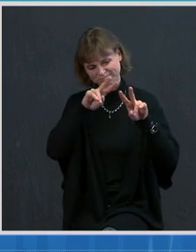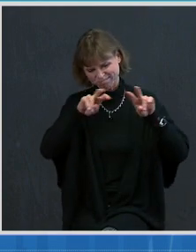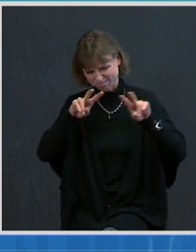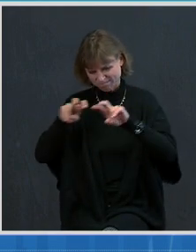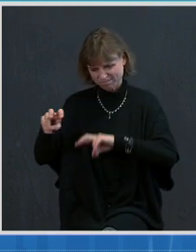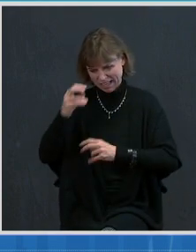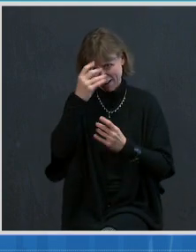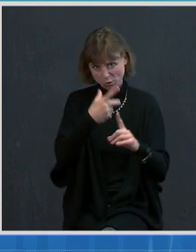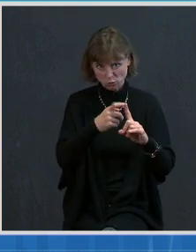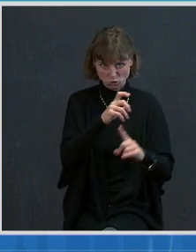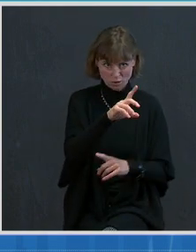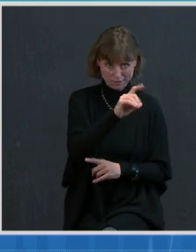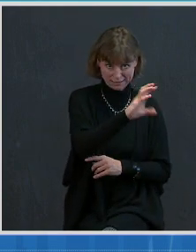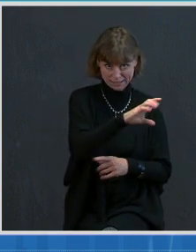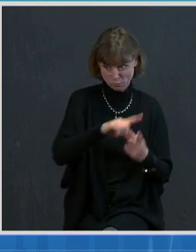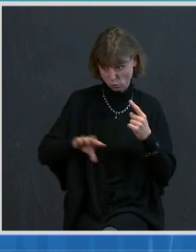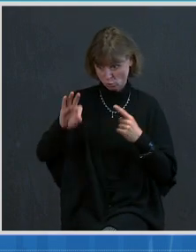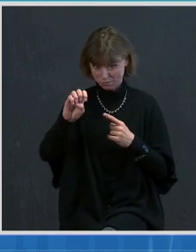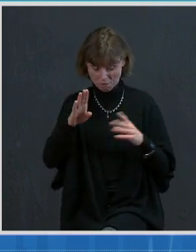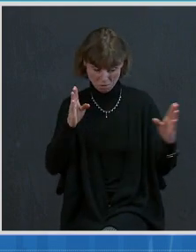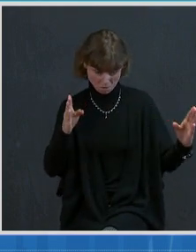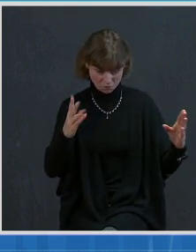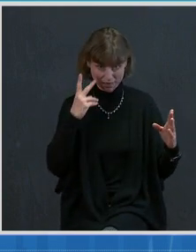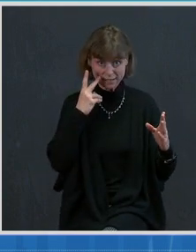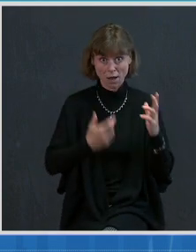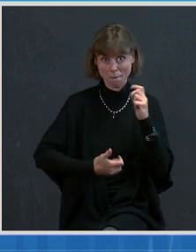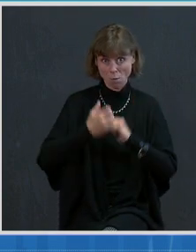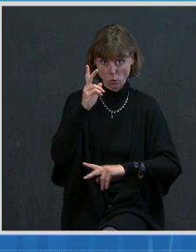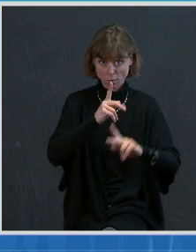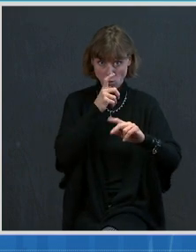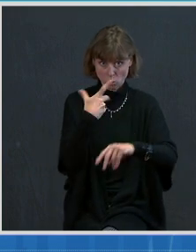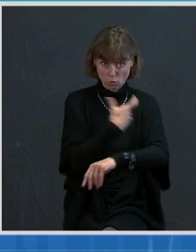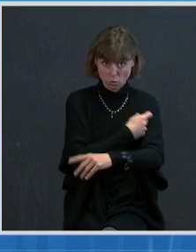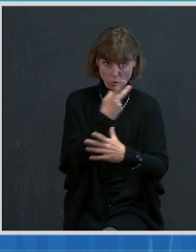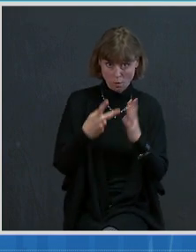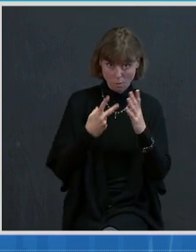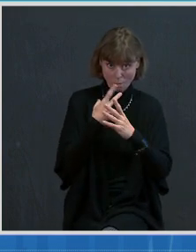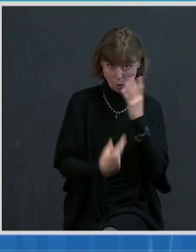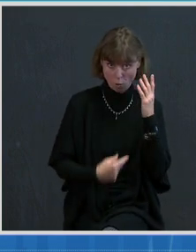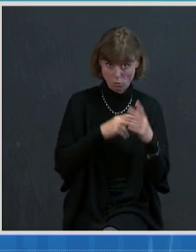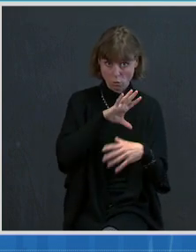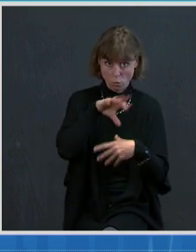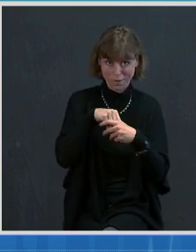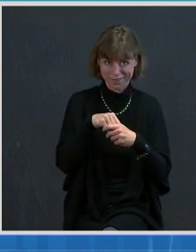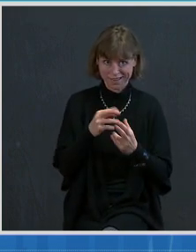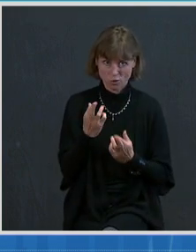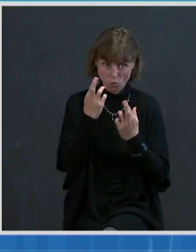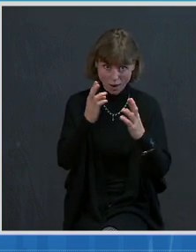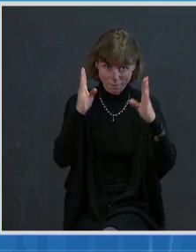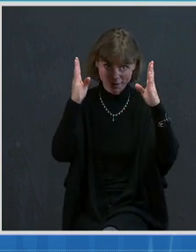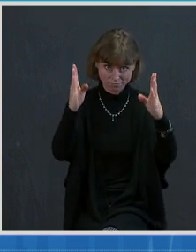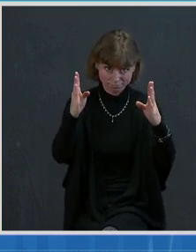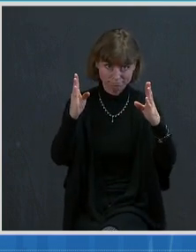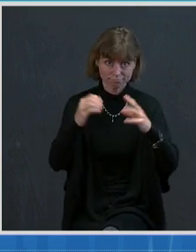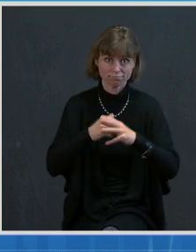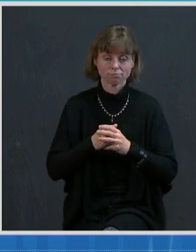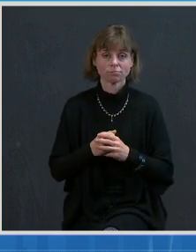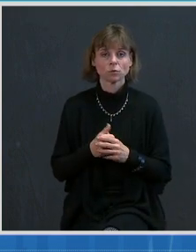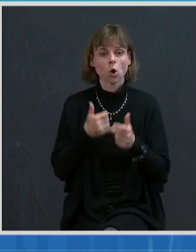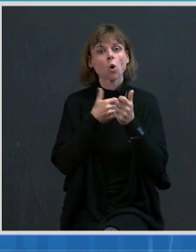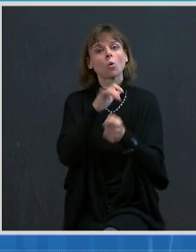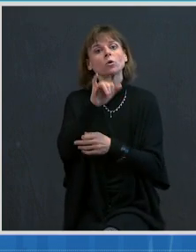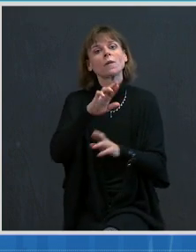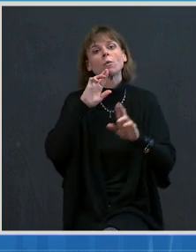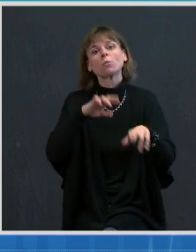the vast majority of people getting both doses of these vaccines within the recommended timeframes. Based on the report, only about 3